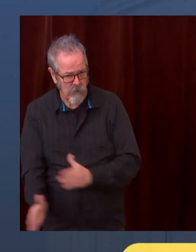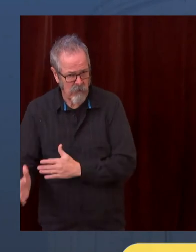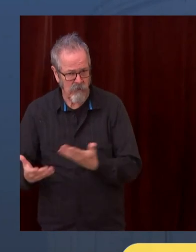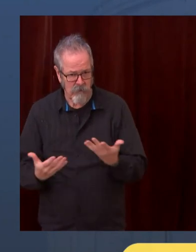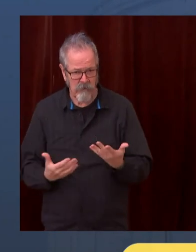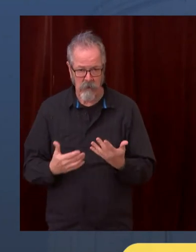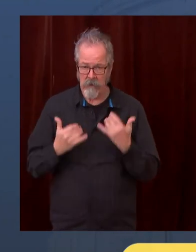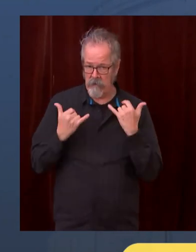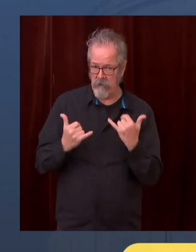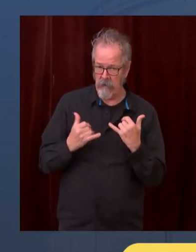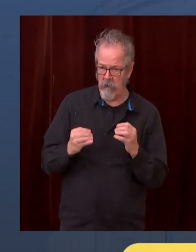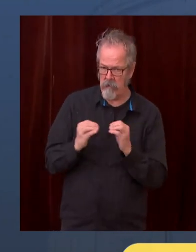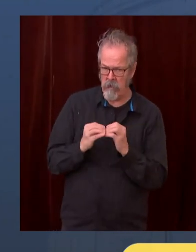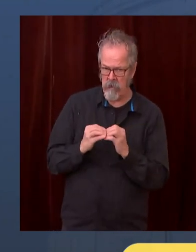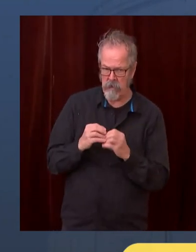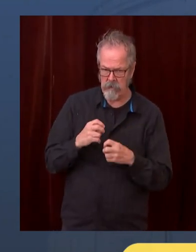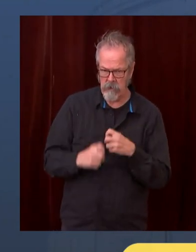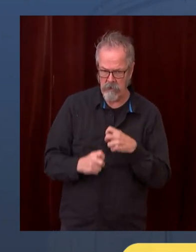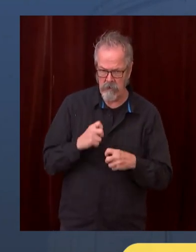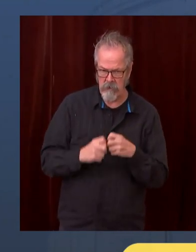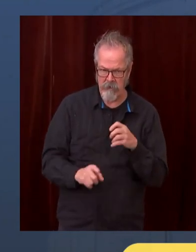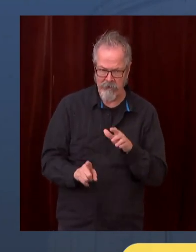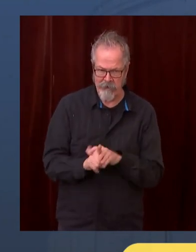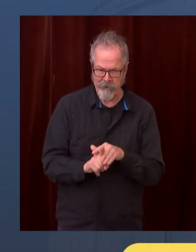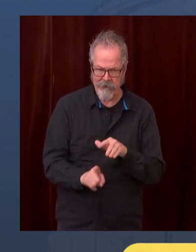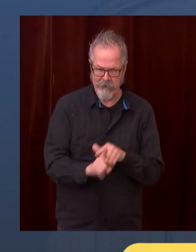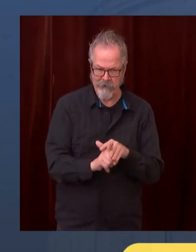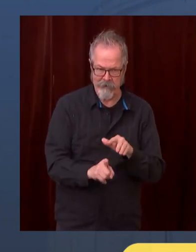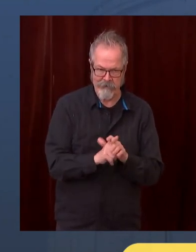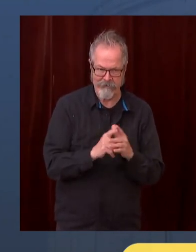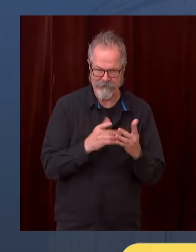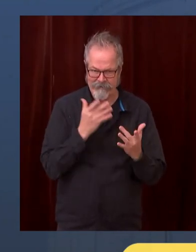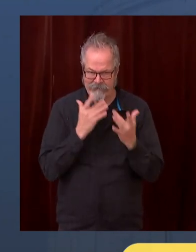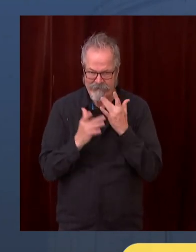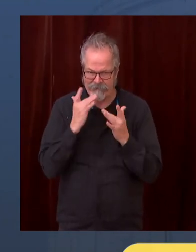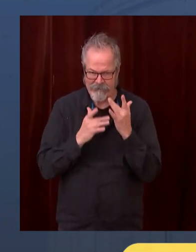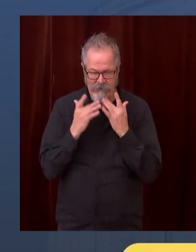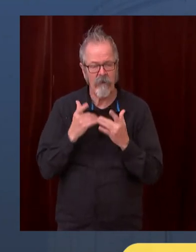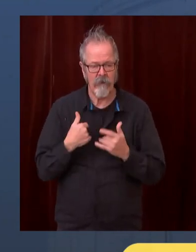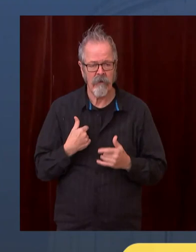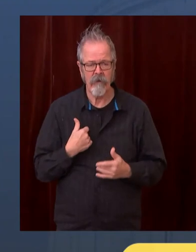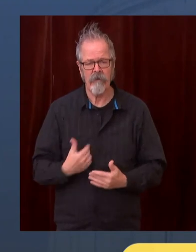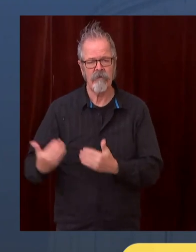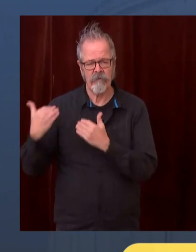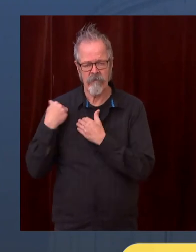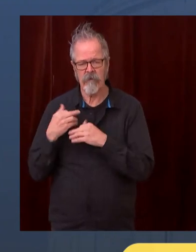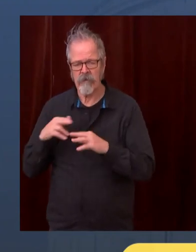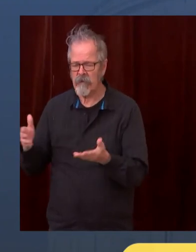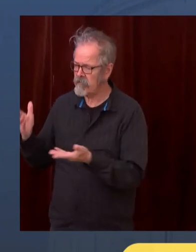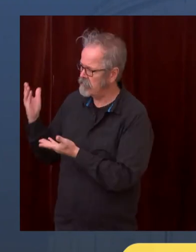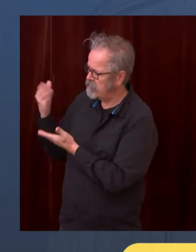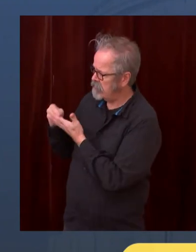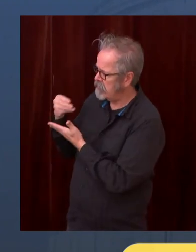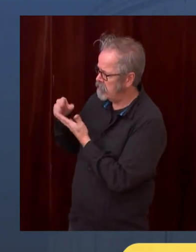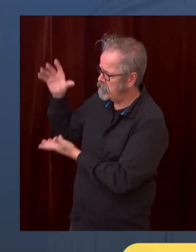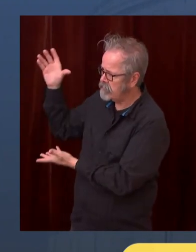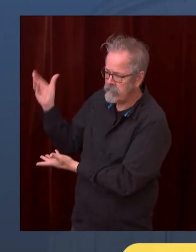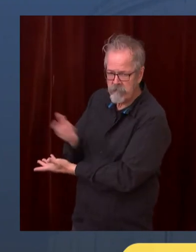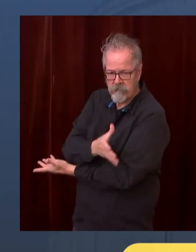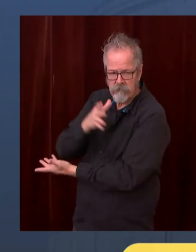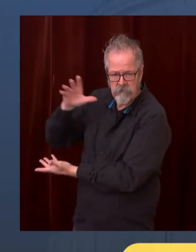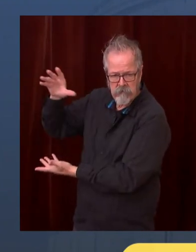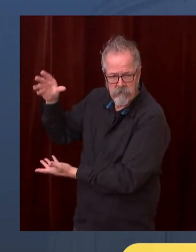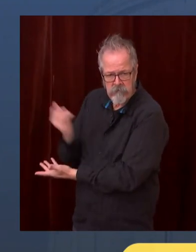I'm confident we'll be able to use these resources, and we're doing it in, I think, a way that has been pretty much vindicated in this